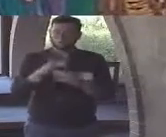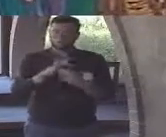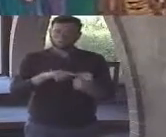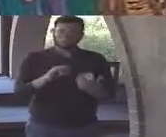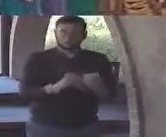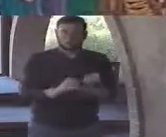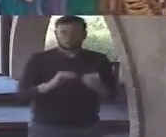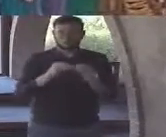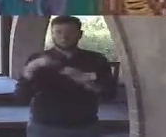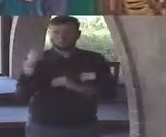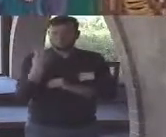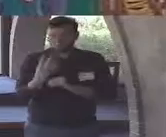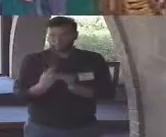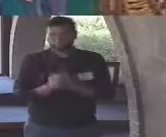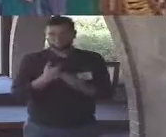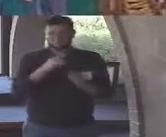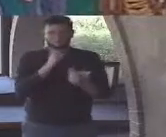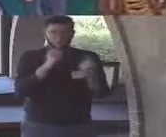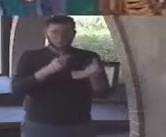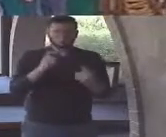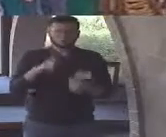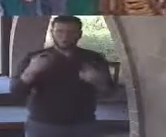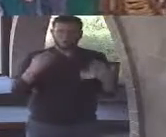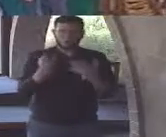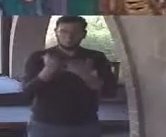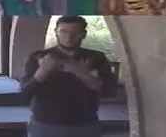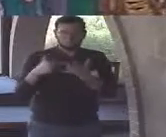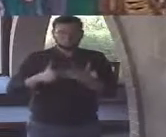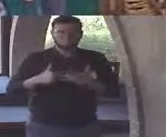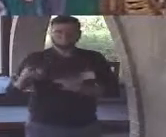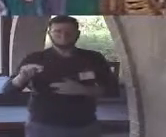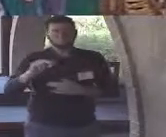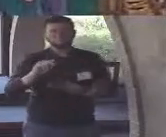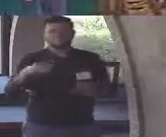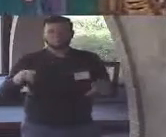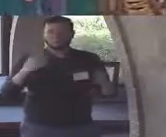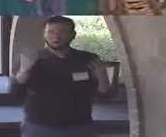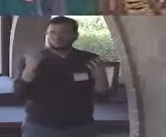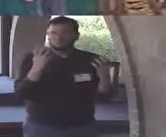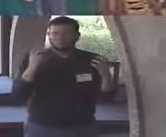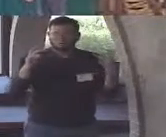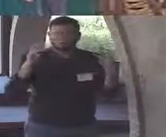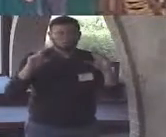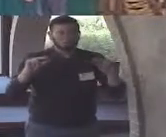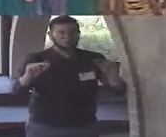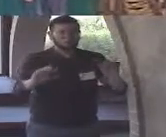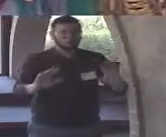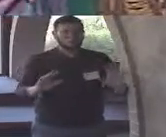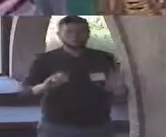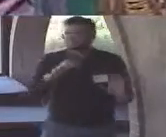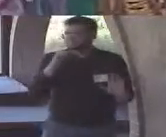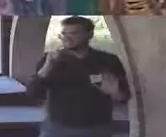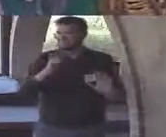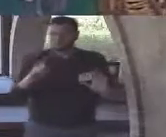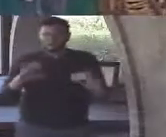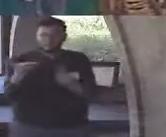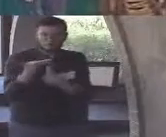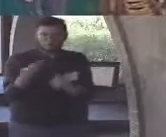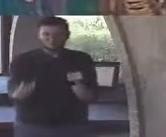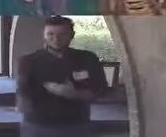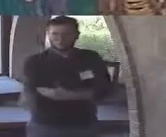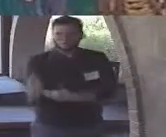problems but I'm not really arguing that we should abandon the principle so don't worry no heresy this morning oh